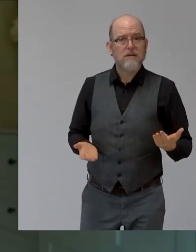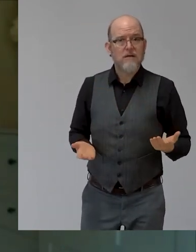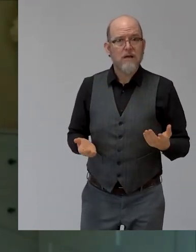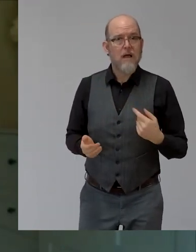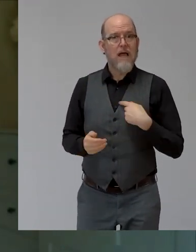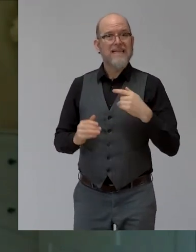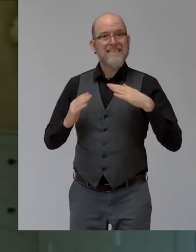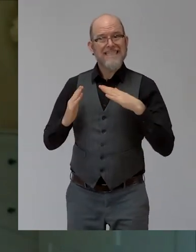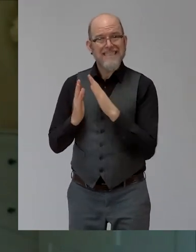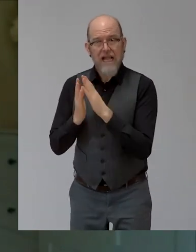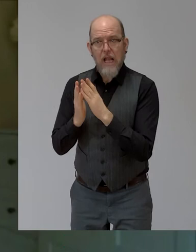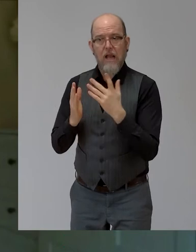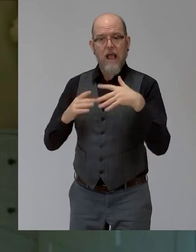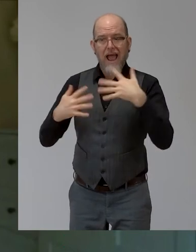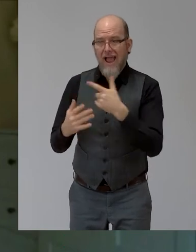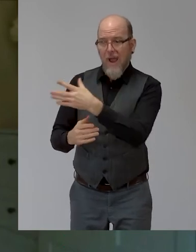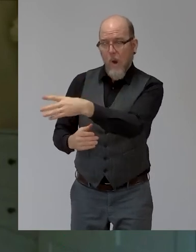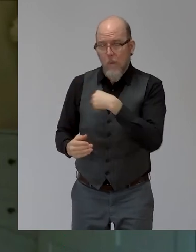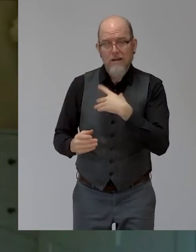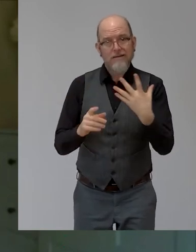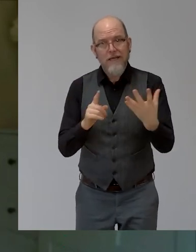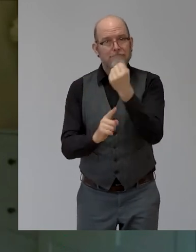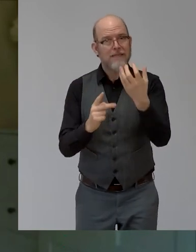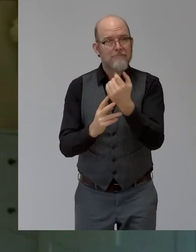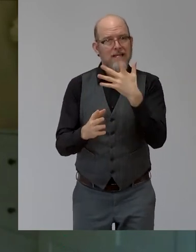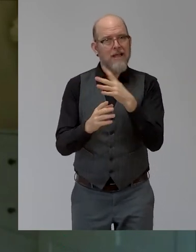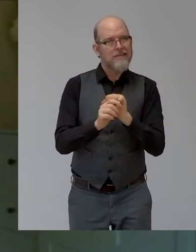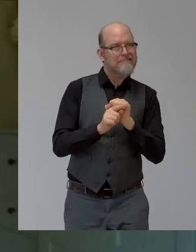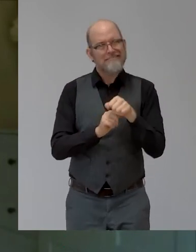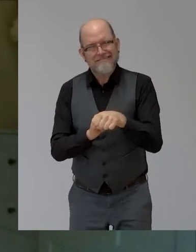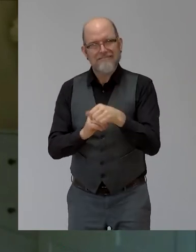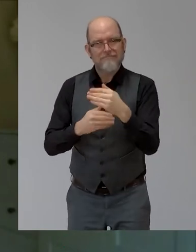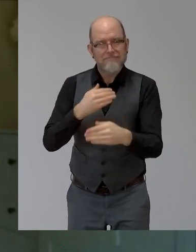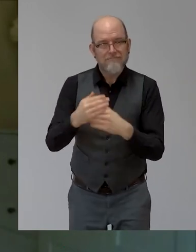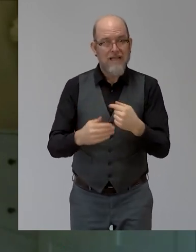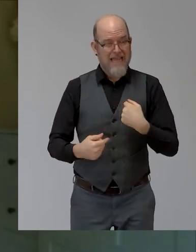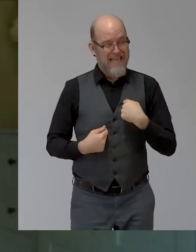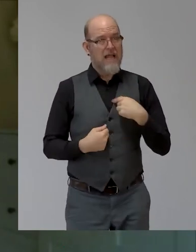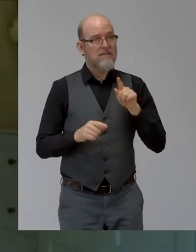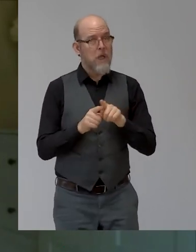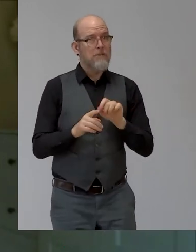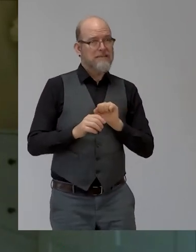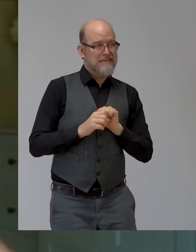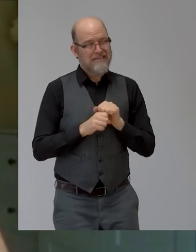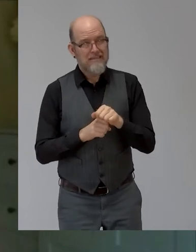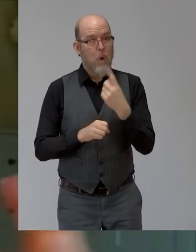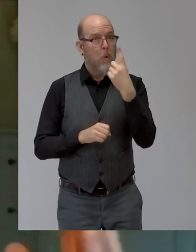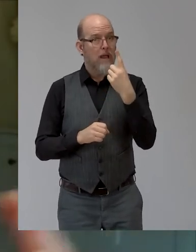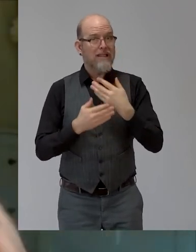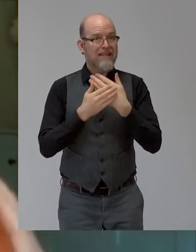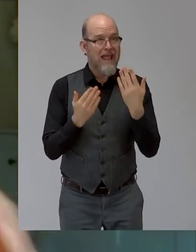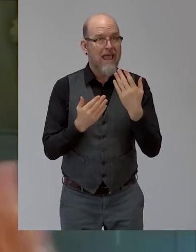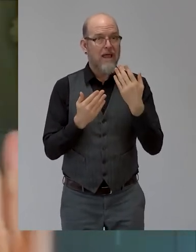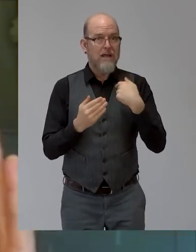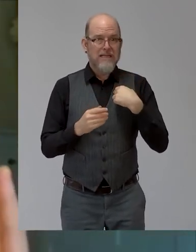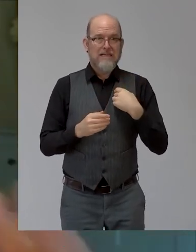probably more challenges in a day that most able-bodied people have to go through in their lifetime. Um, you know, I, I